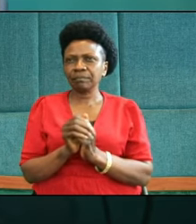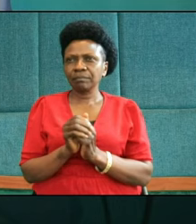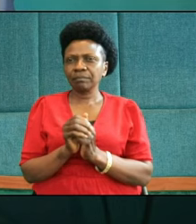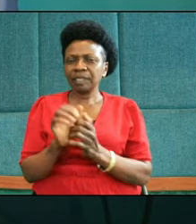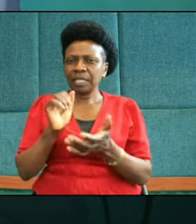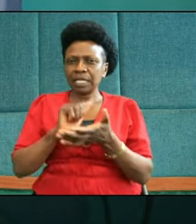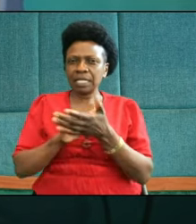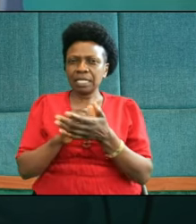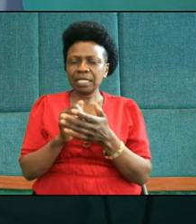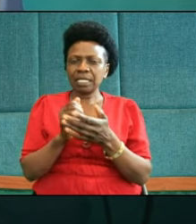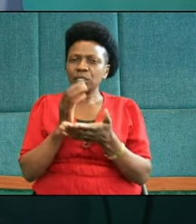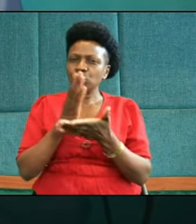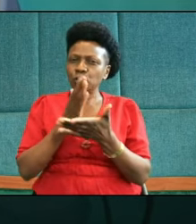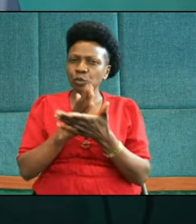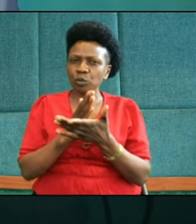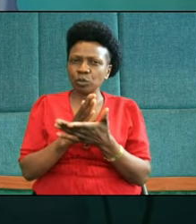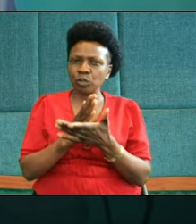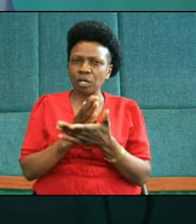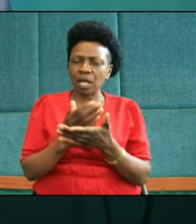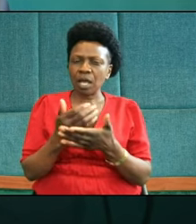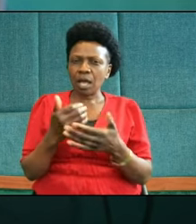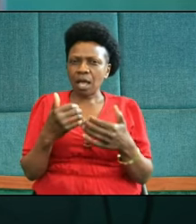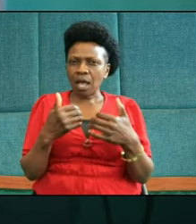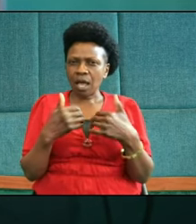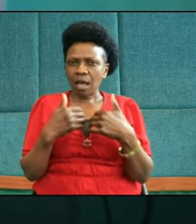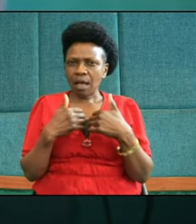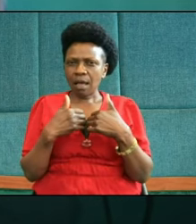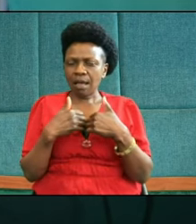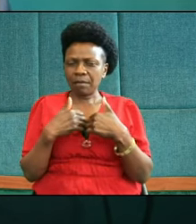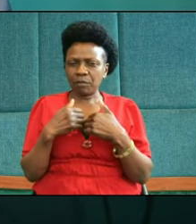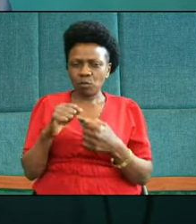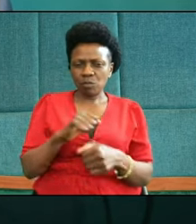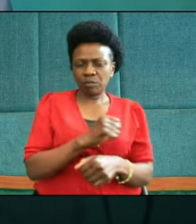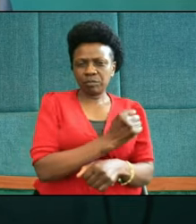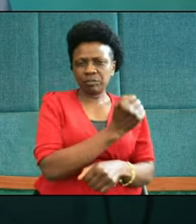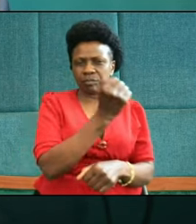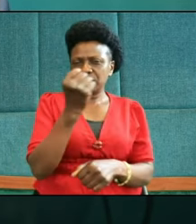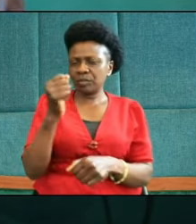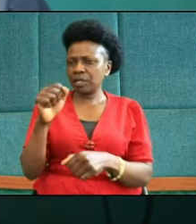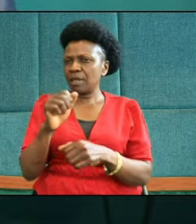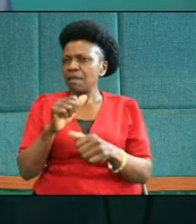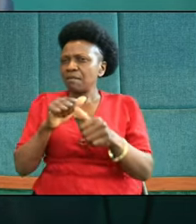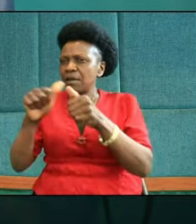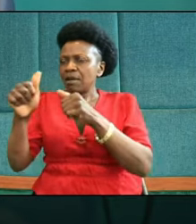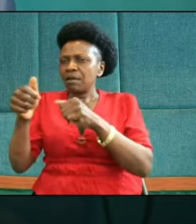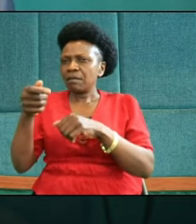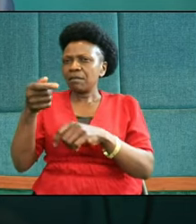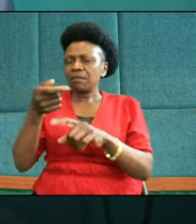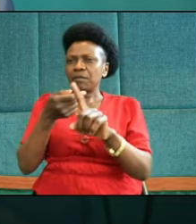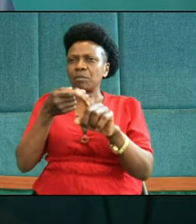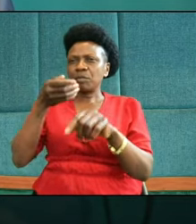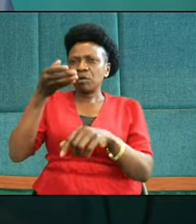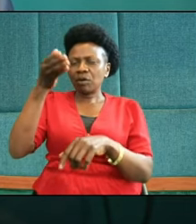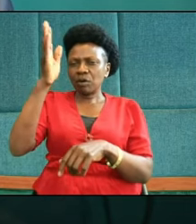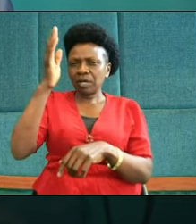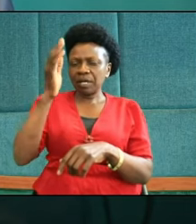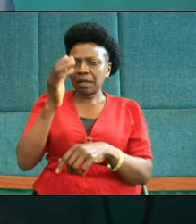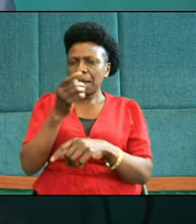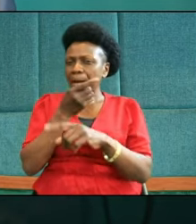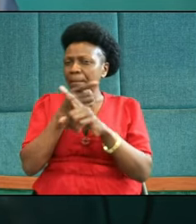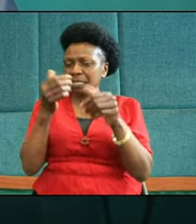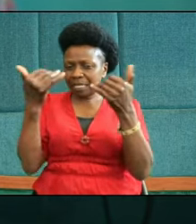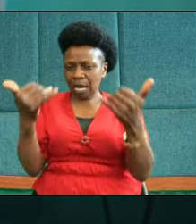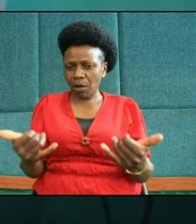that indeed I have wandered far away from God, but now I'm coming home.